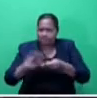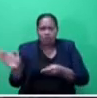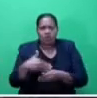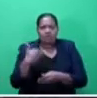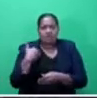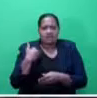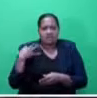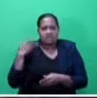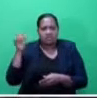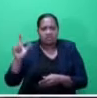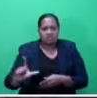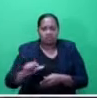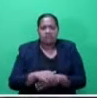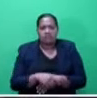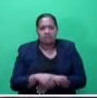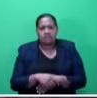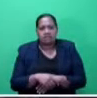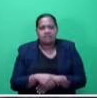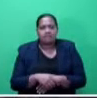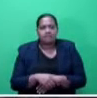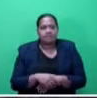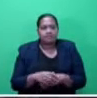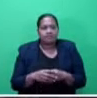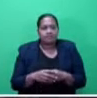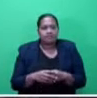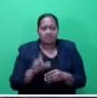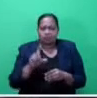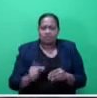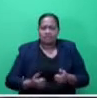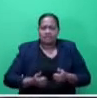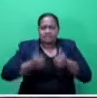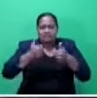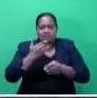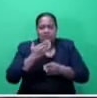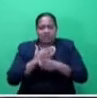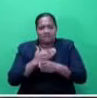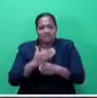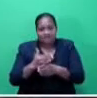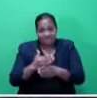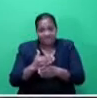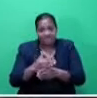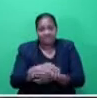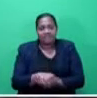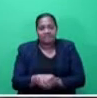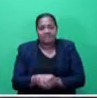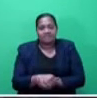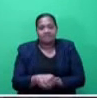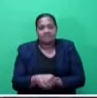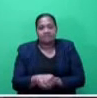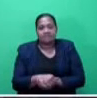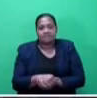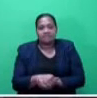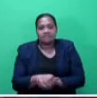the Minister for doing such an excellent work within the areas of